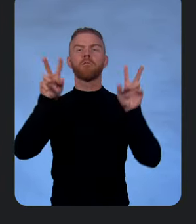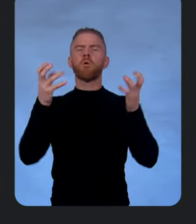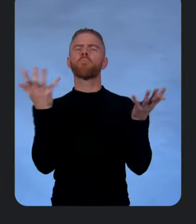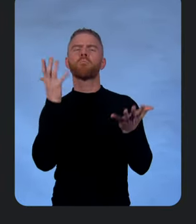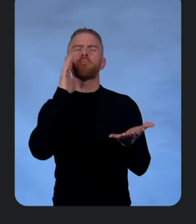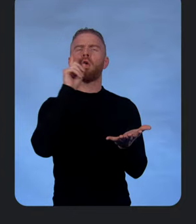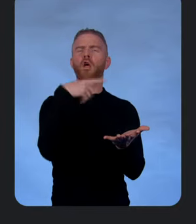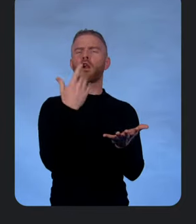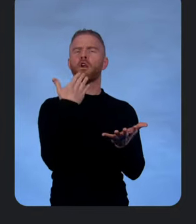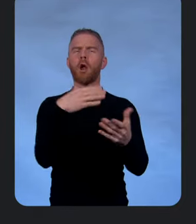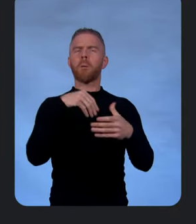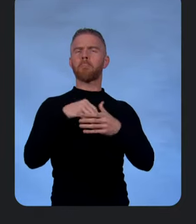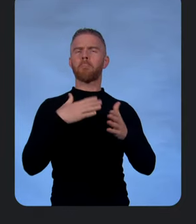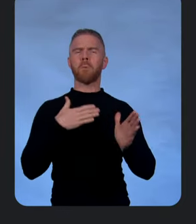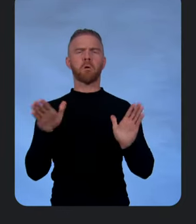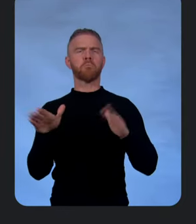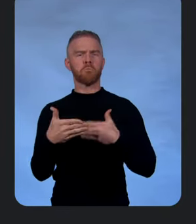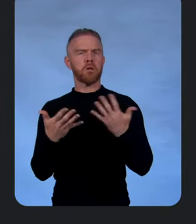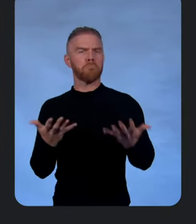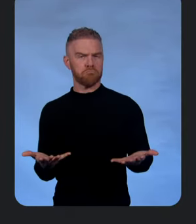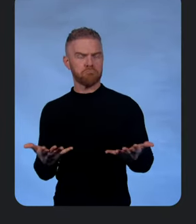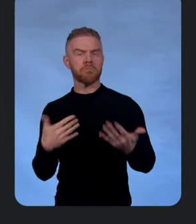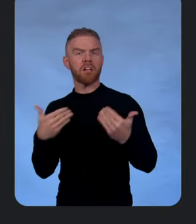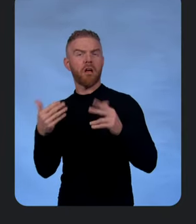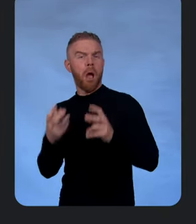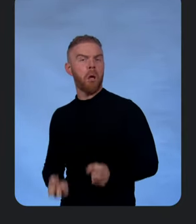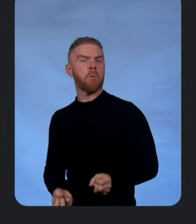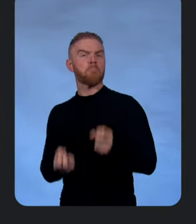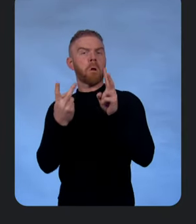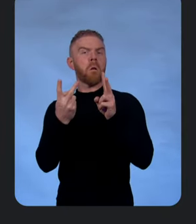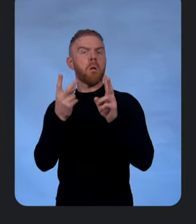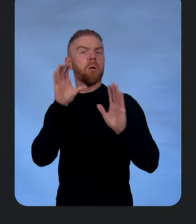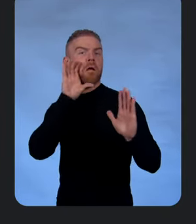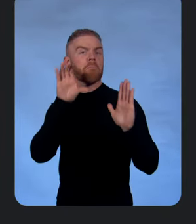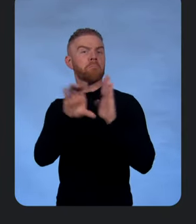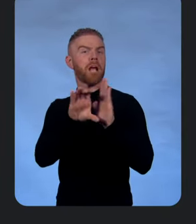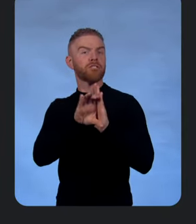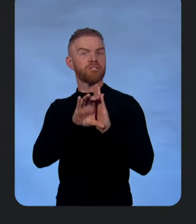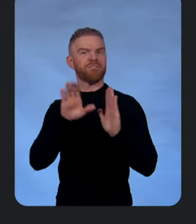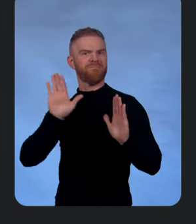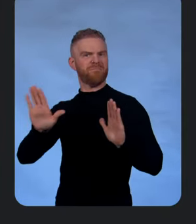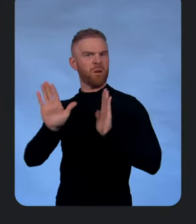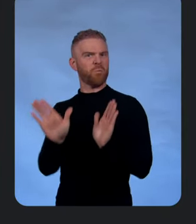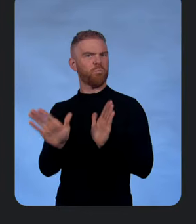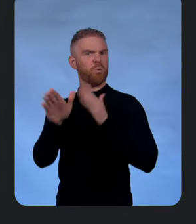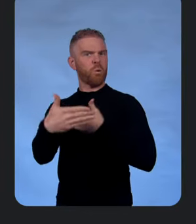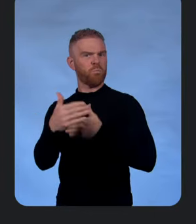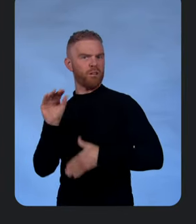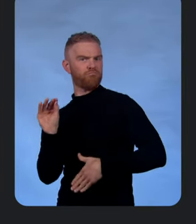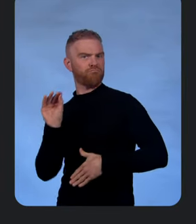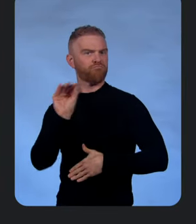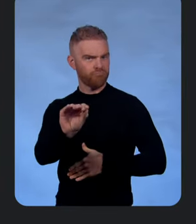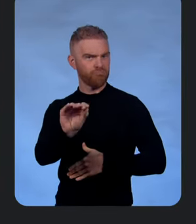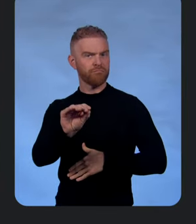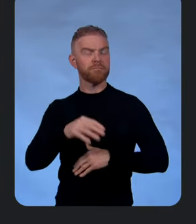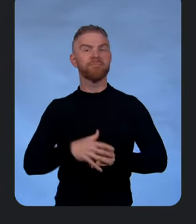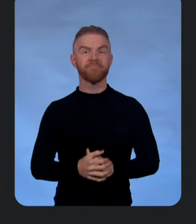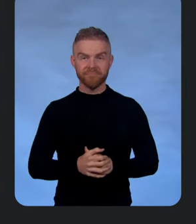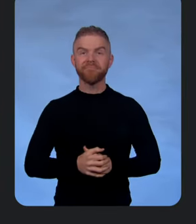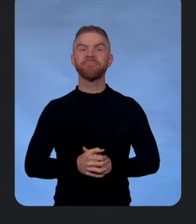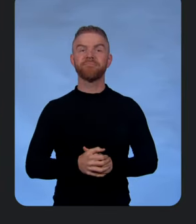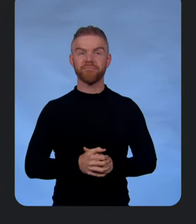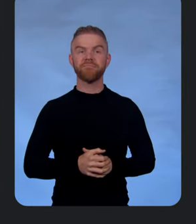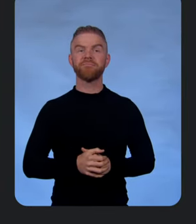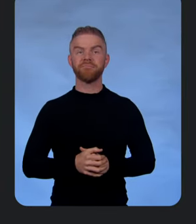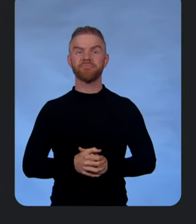in my room? Good question. And then we can upload an image of the space. Why is that